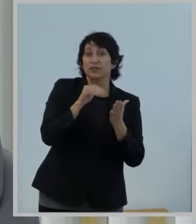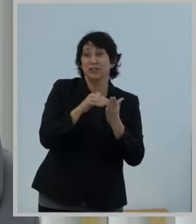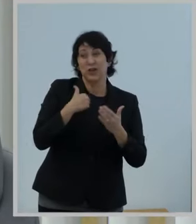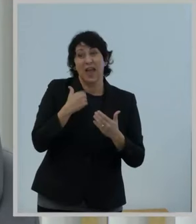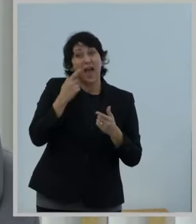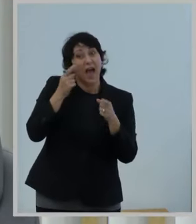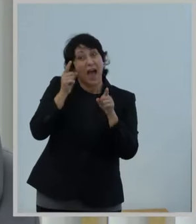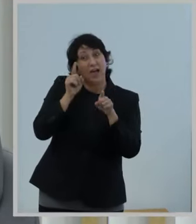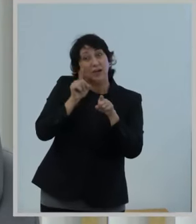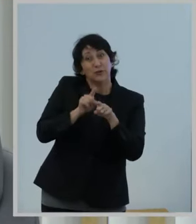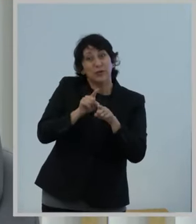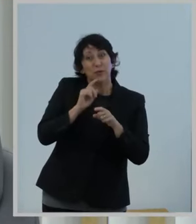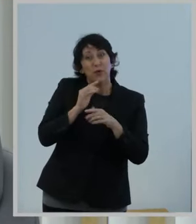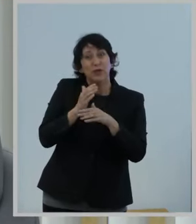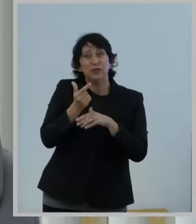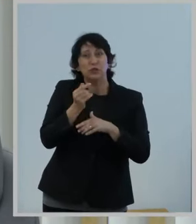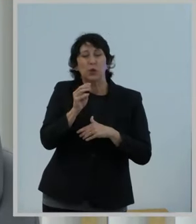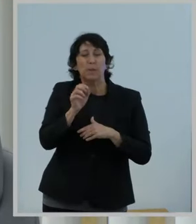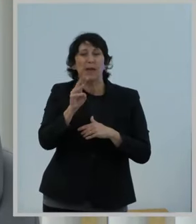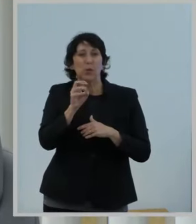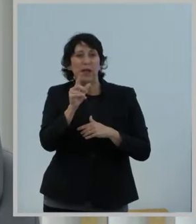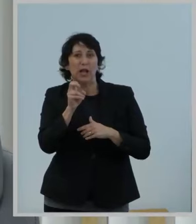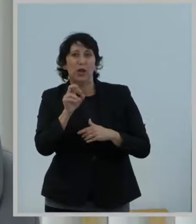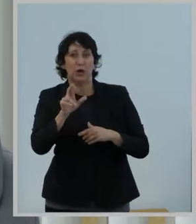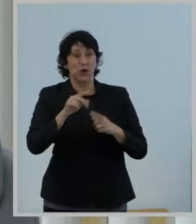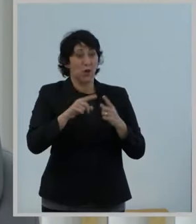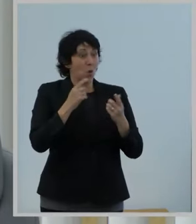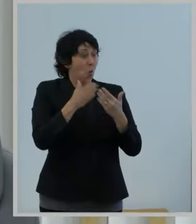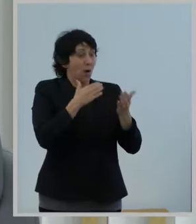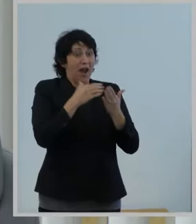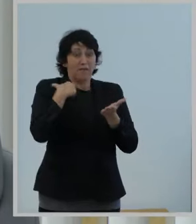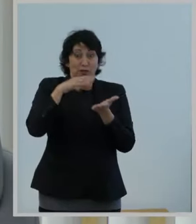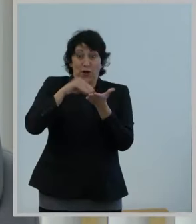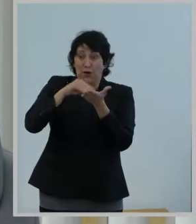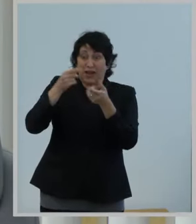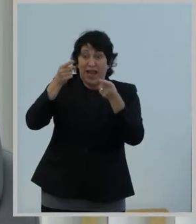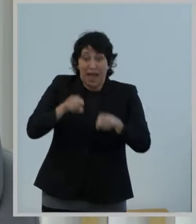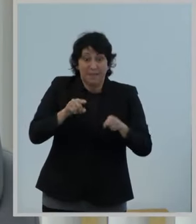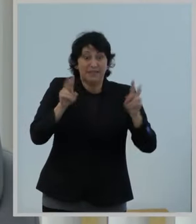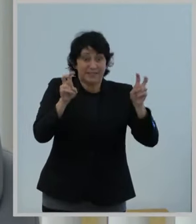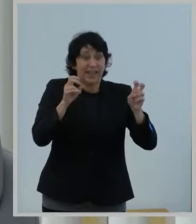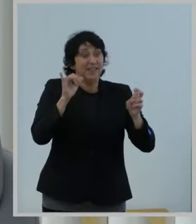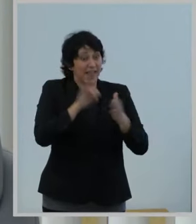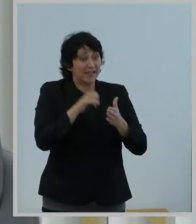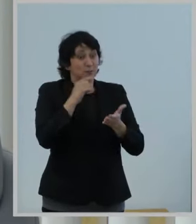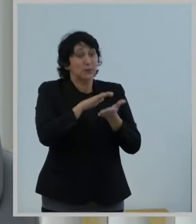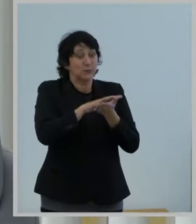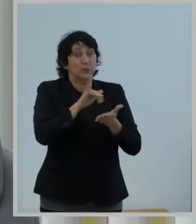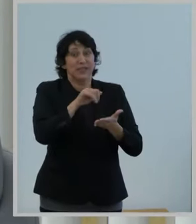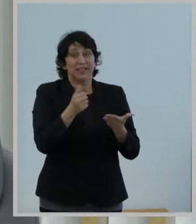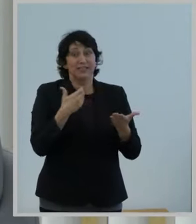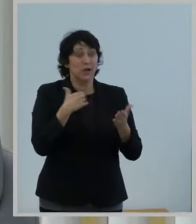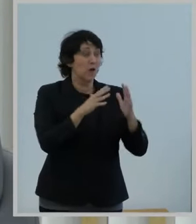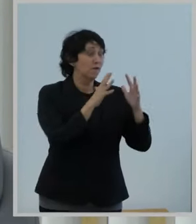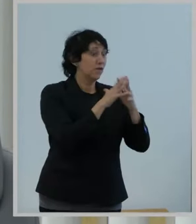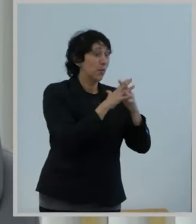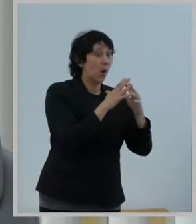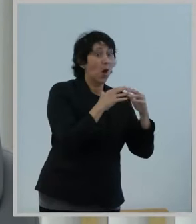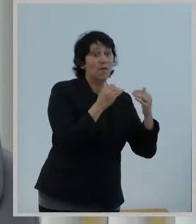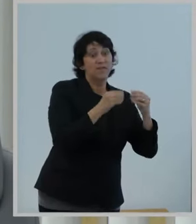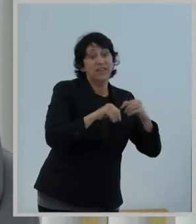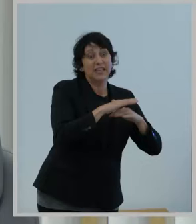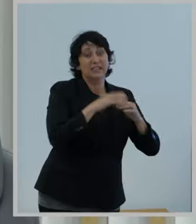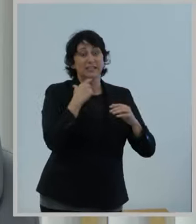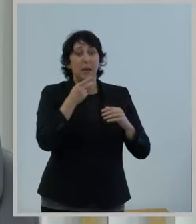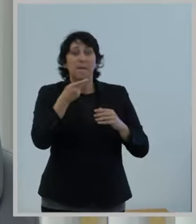agree with Chairman Wheeler that a classroom is wherever learning occurs. School campuses, academic buildings, football fields, parking lots,